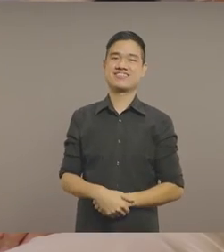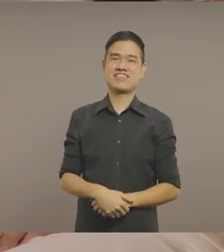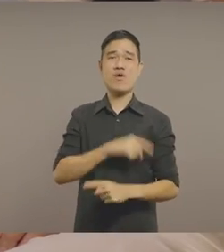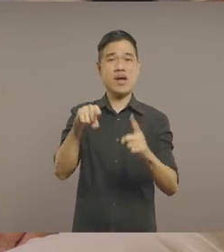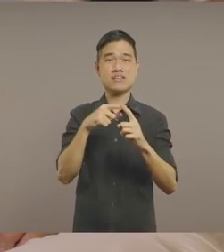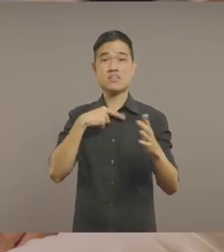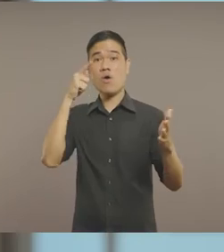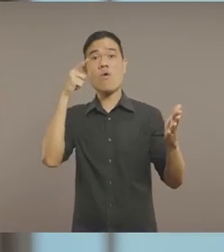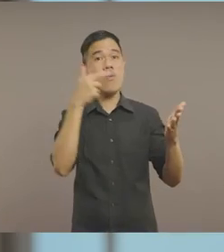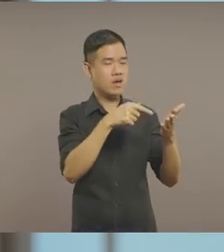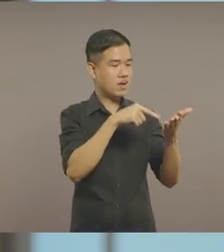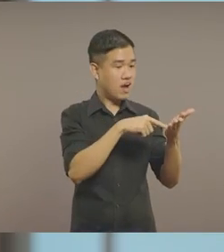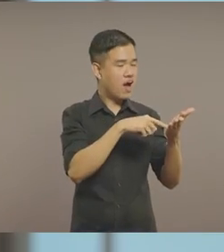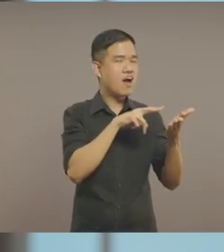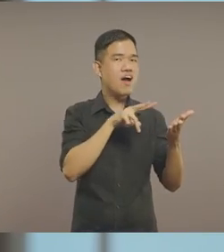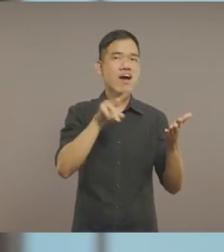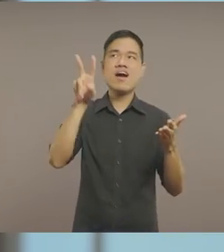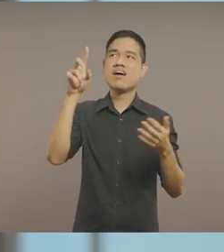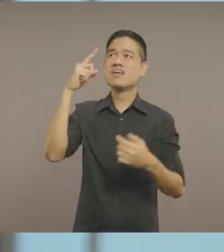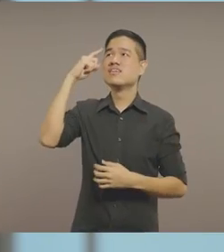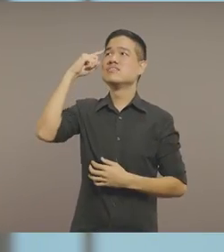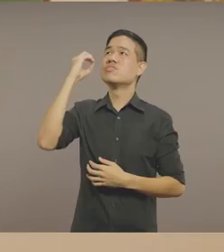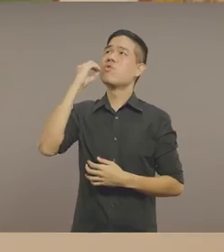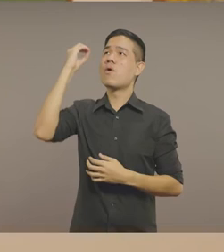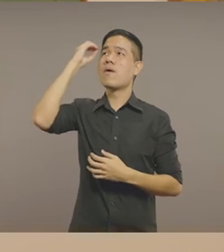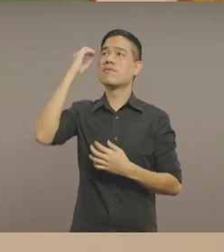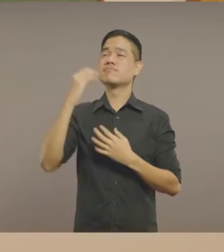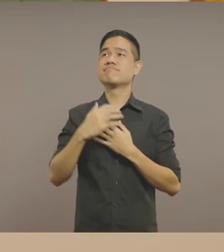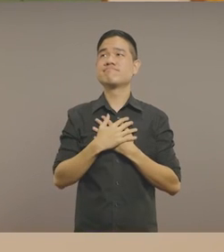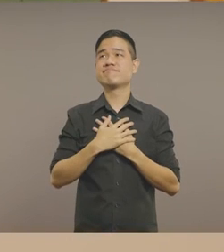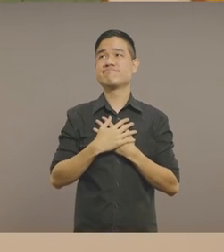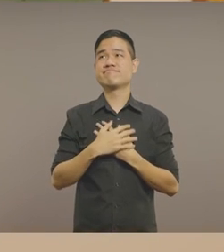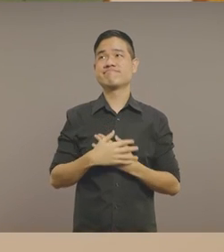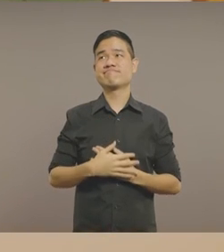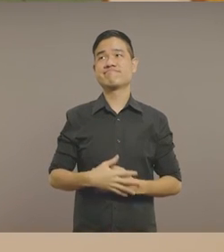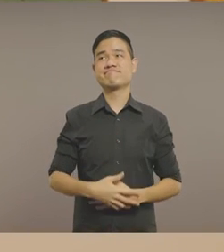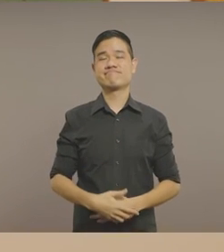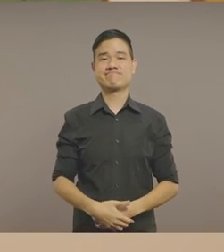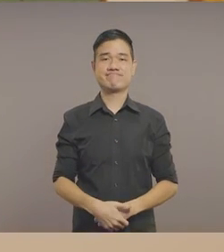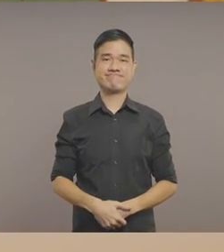When I look at the artwork, it still makes me think fondly of home. You should face!